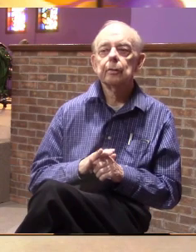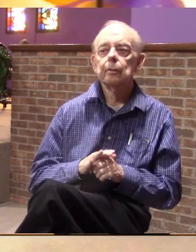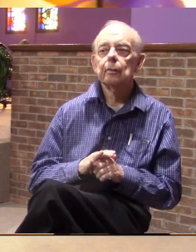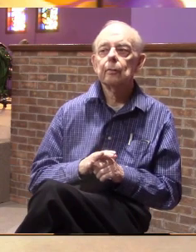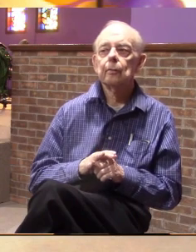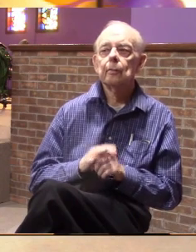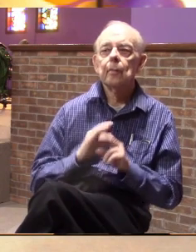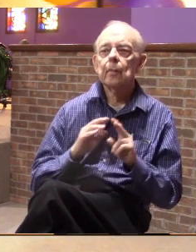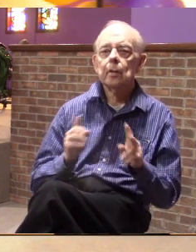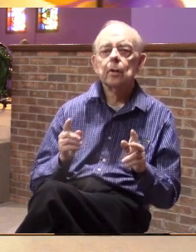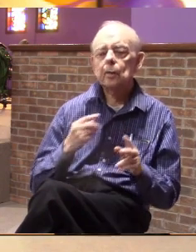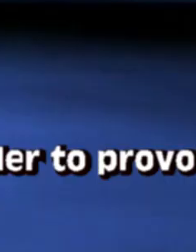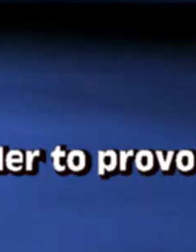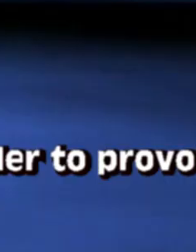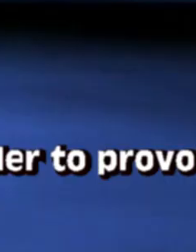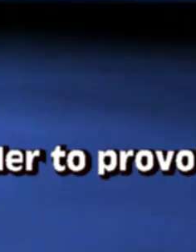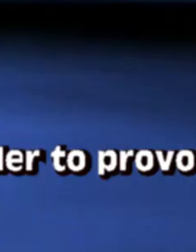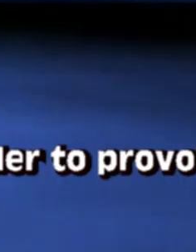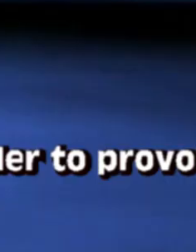look at what he said